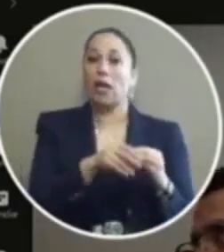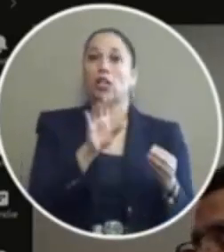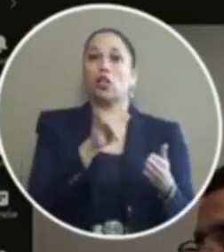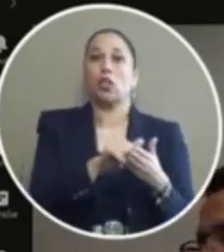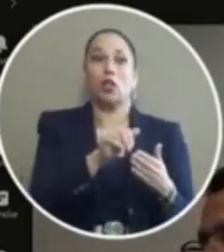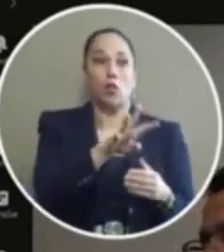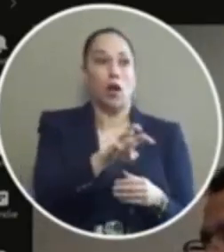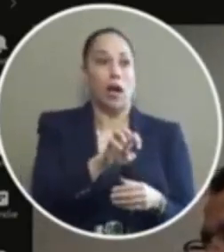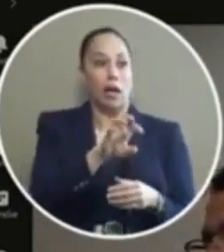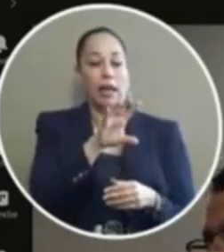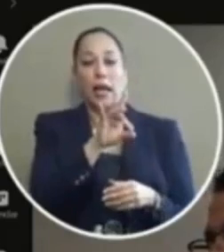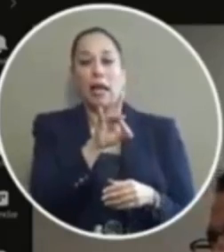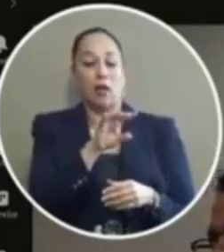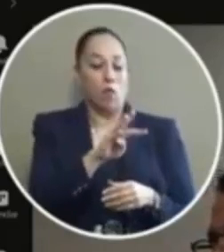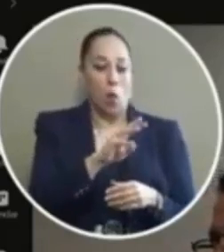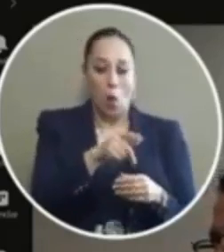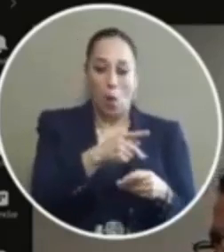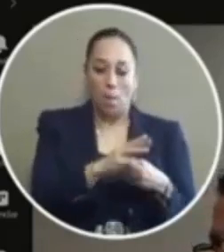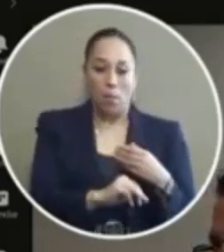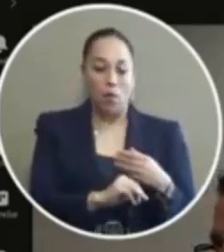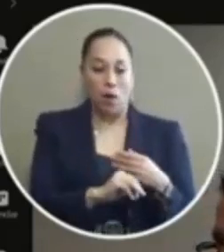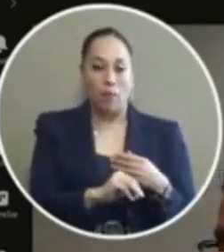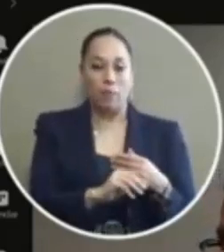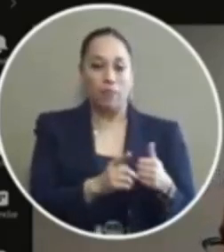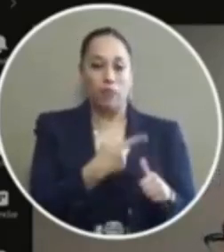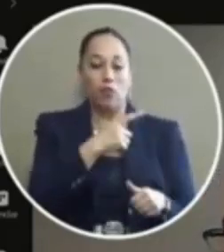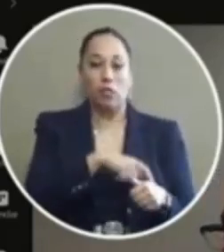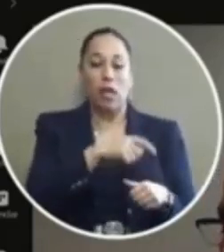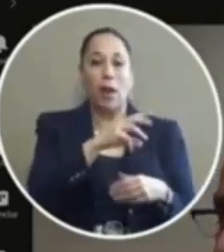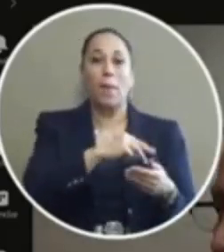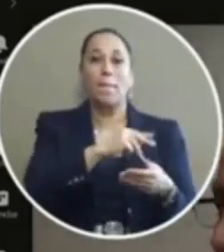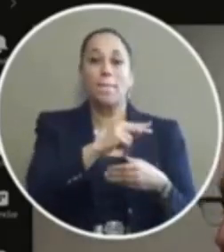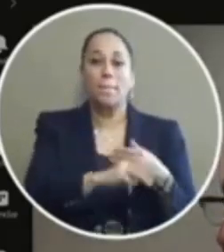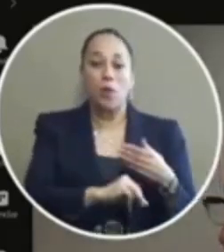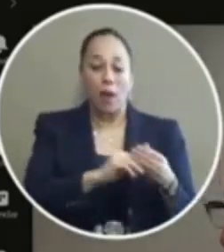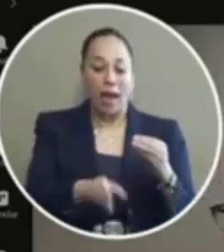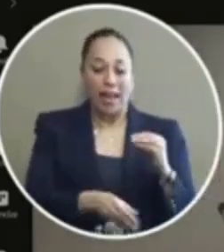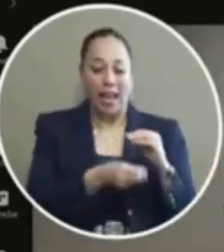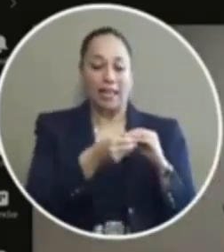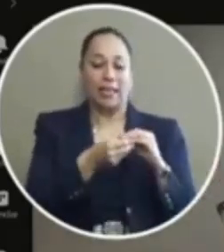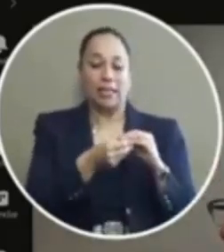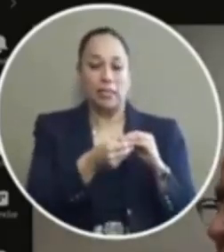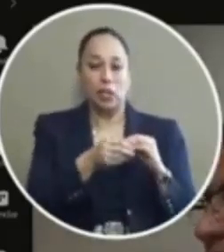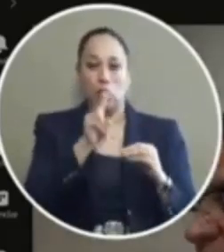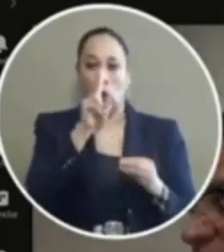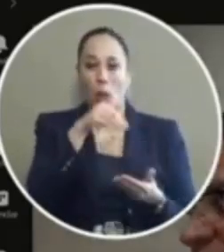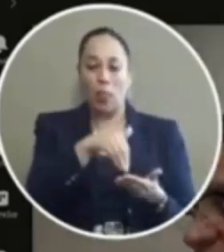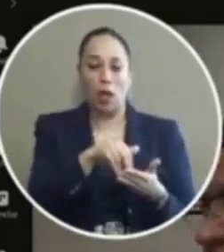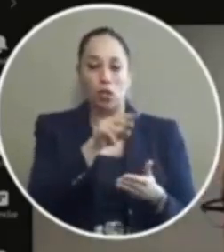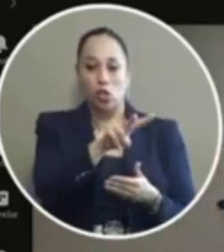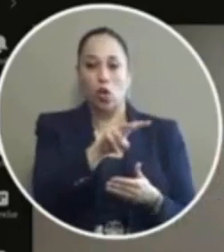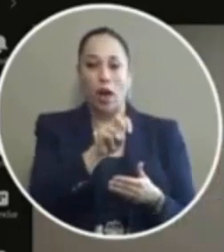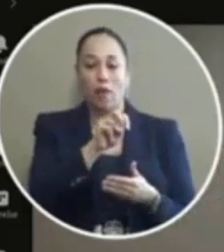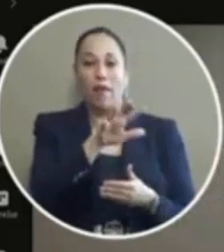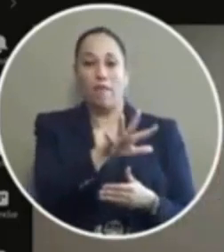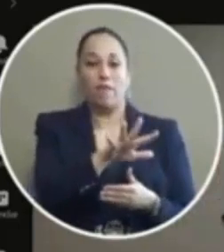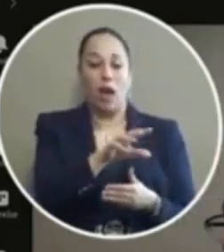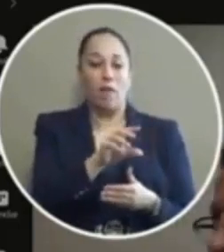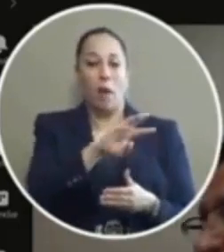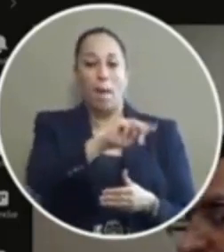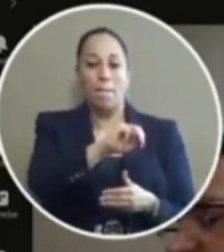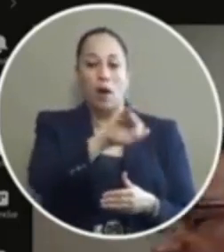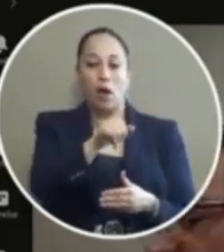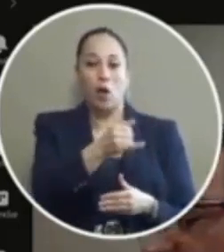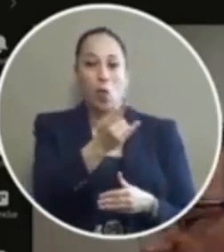those 484 people that went through the first chance program there were an additional uh 2205 marijuana